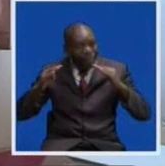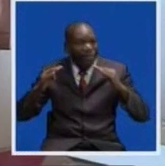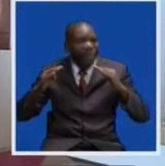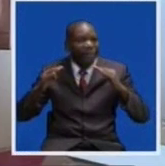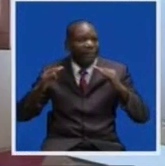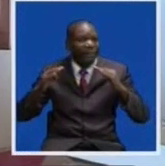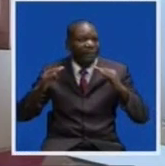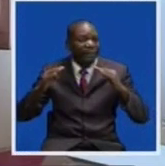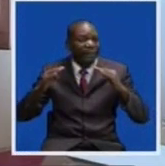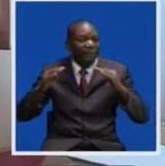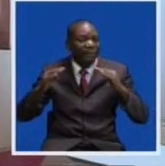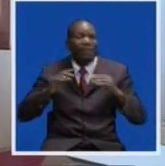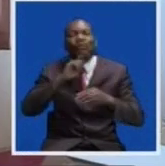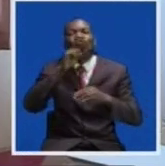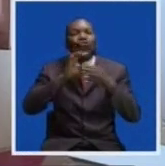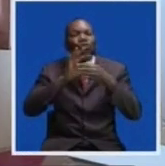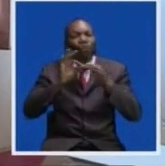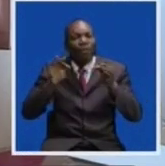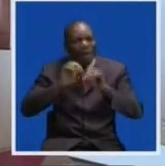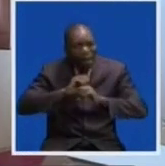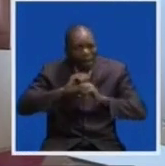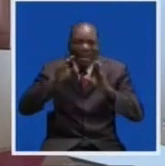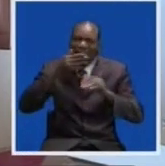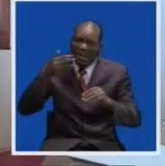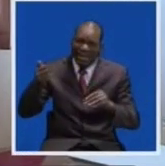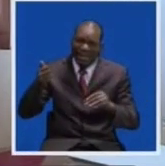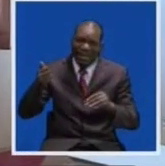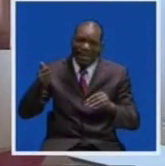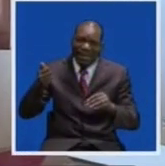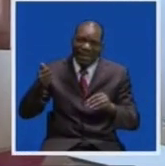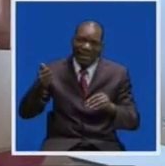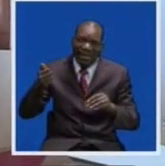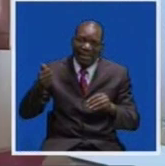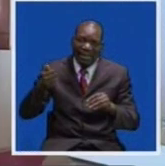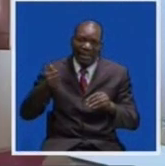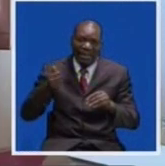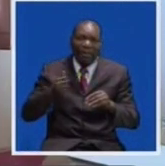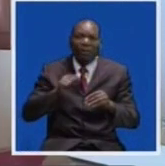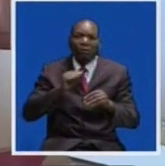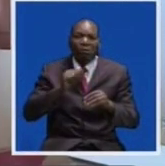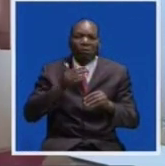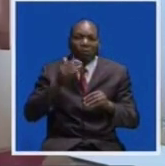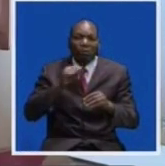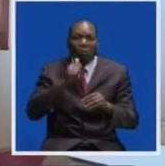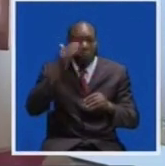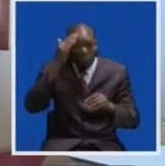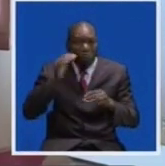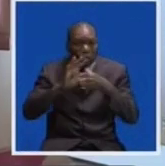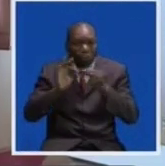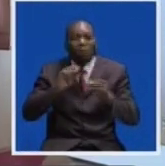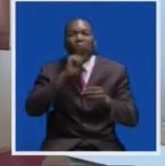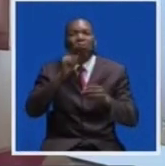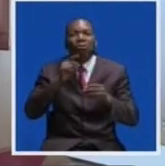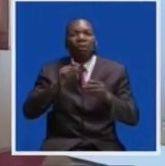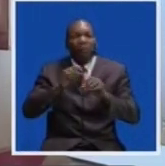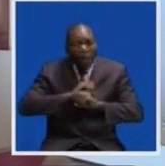truth, rather than before you even know that this is the truth, you start airing. Then